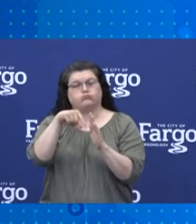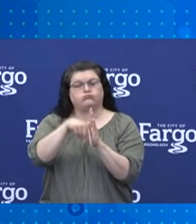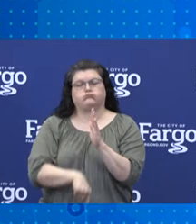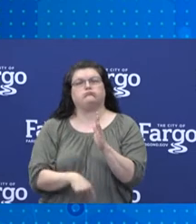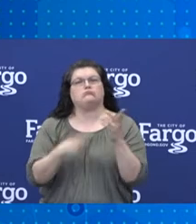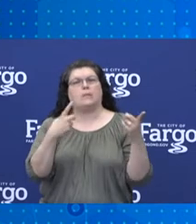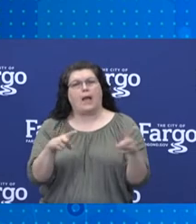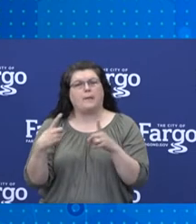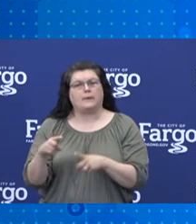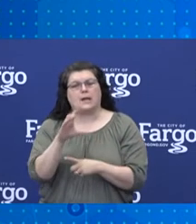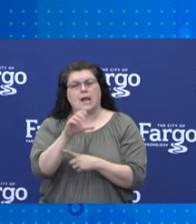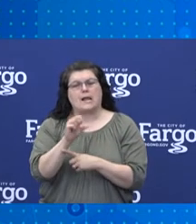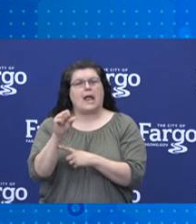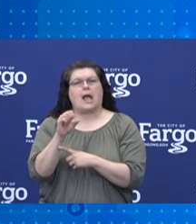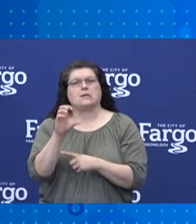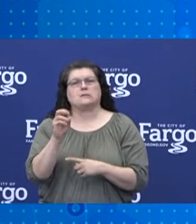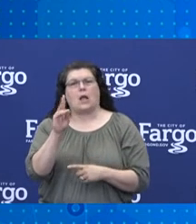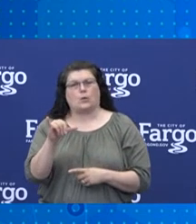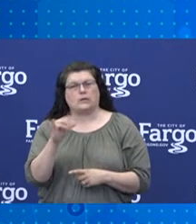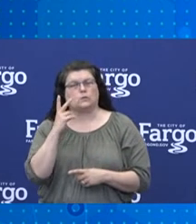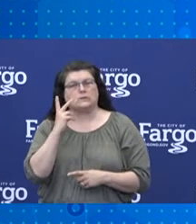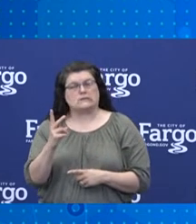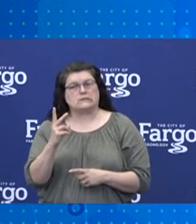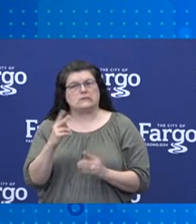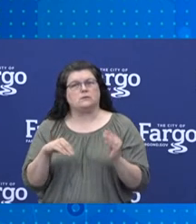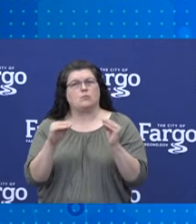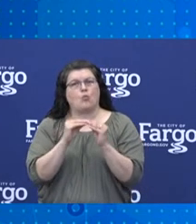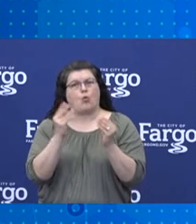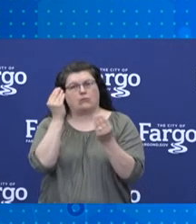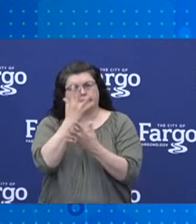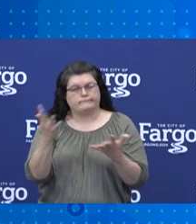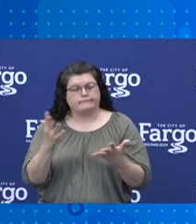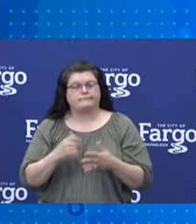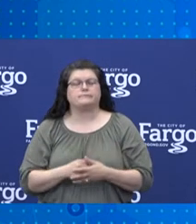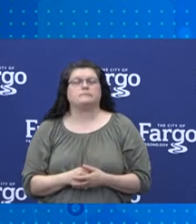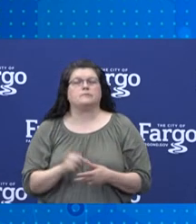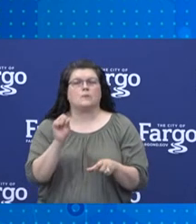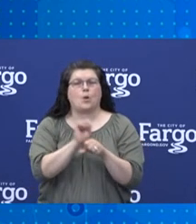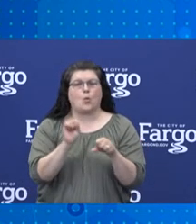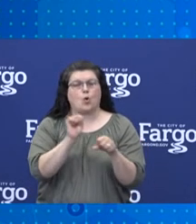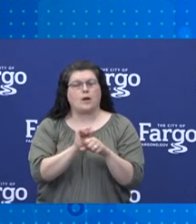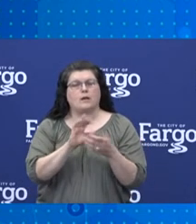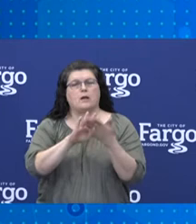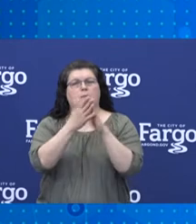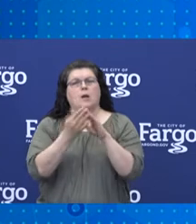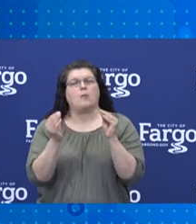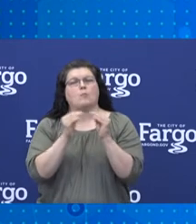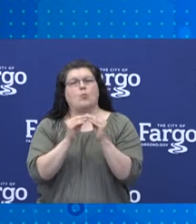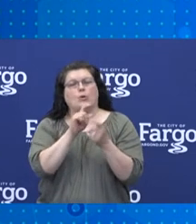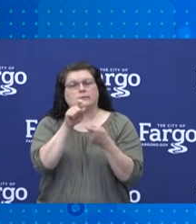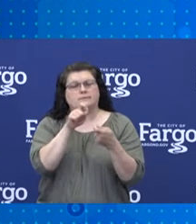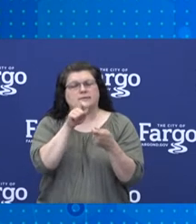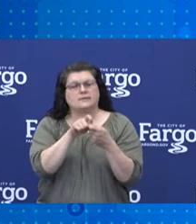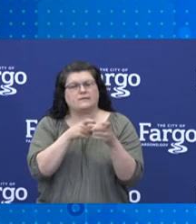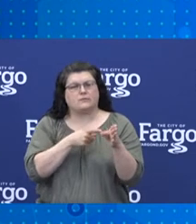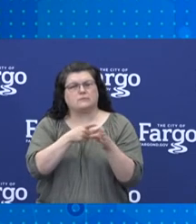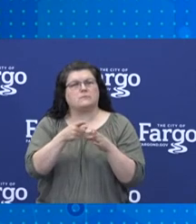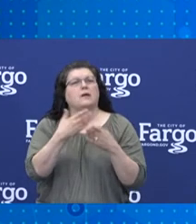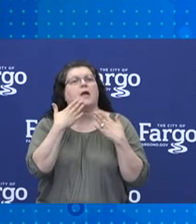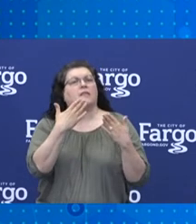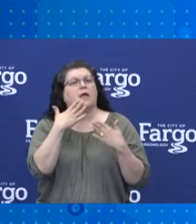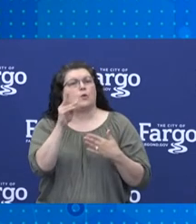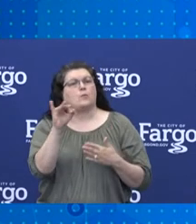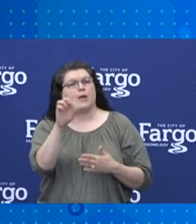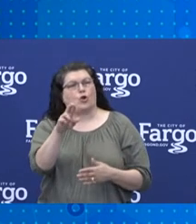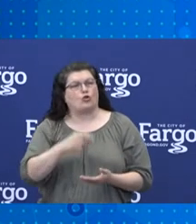happening in Cass County to help us understand going to work even better and more effectively. I'll turn back to you and thank you,